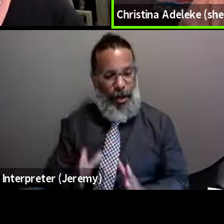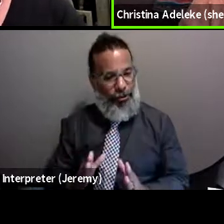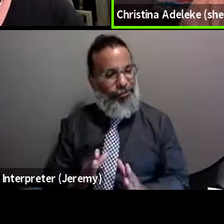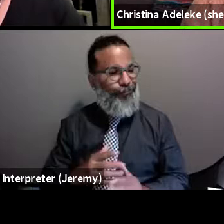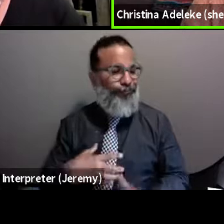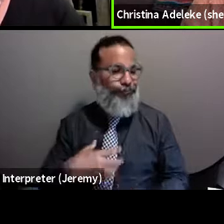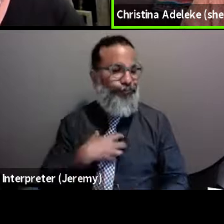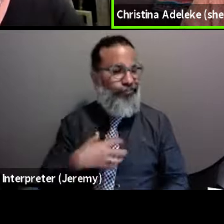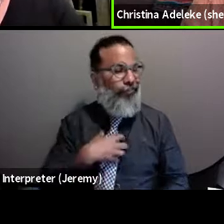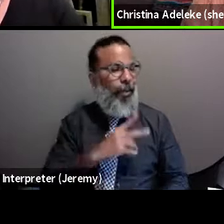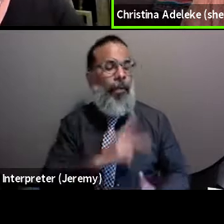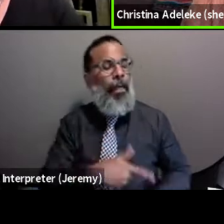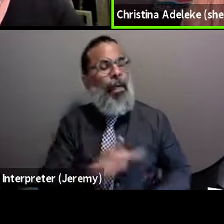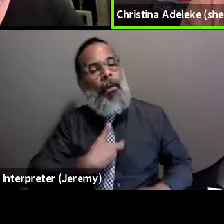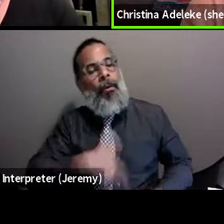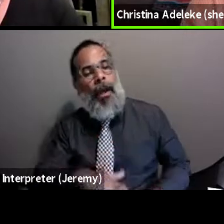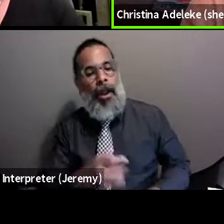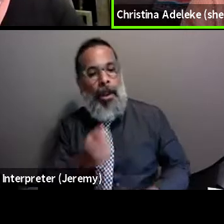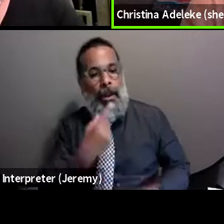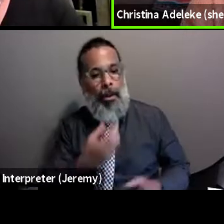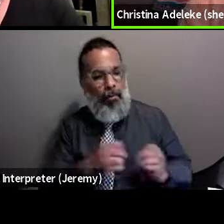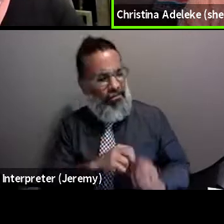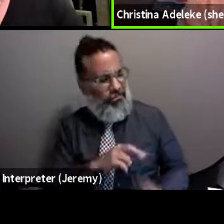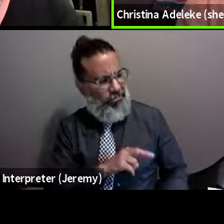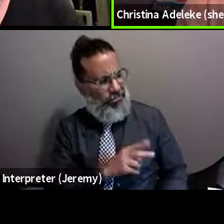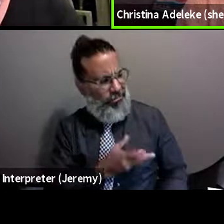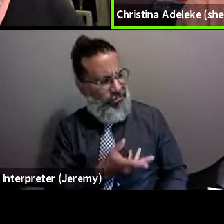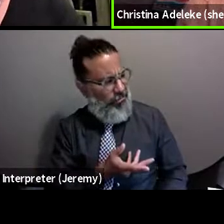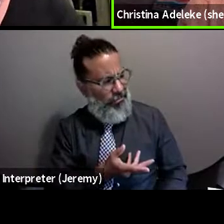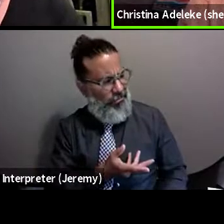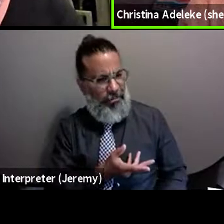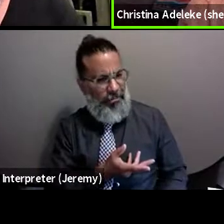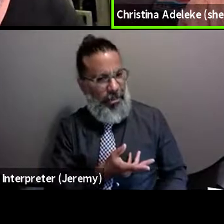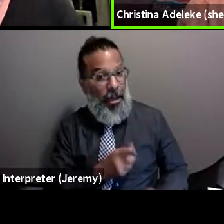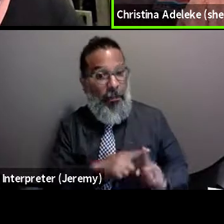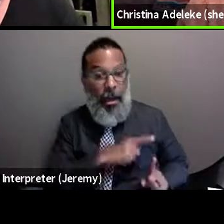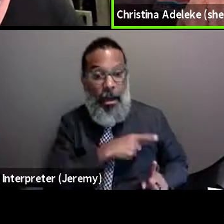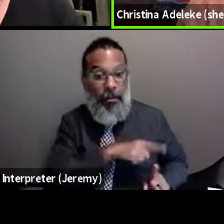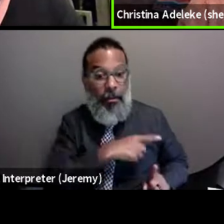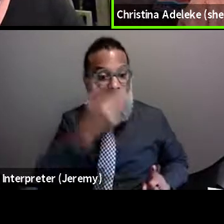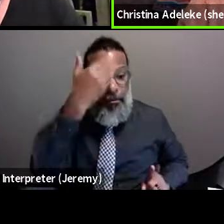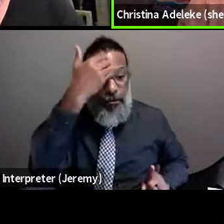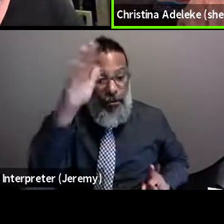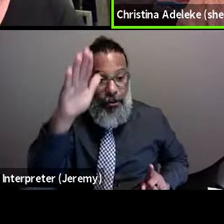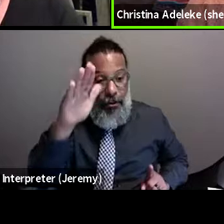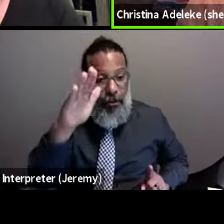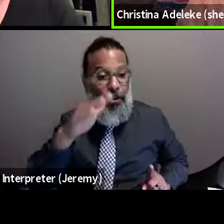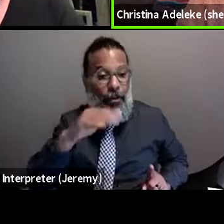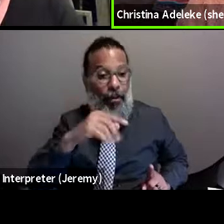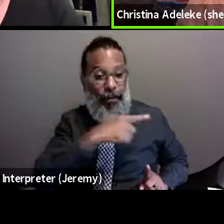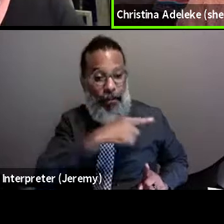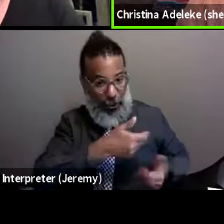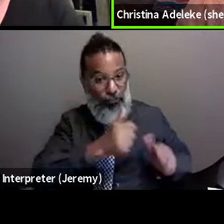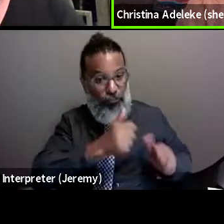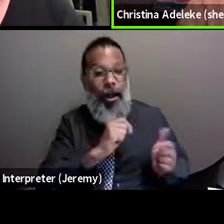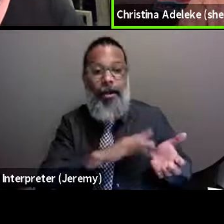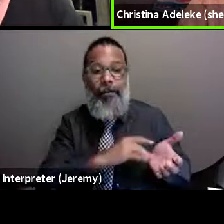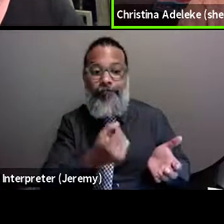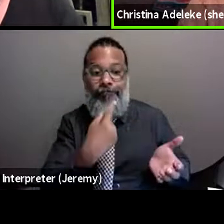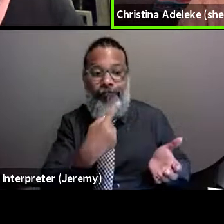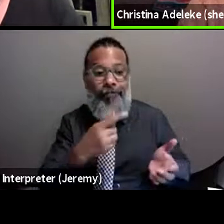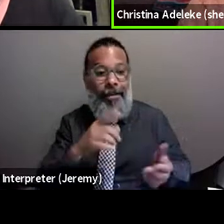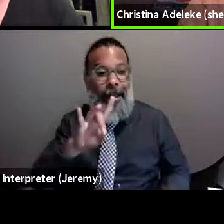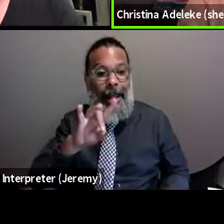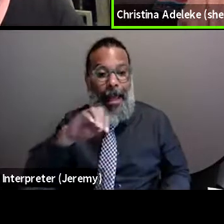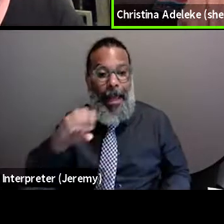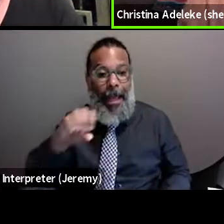and how that's problematic. But they may not know that they may have tried a HIV medication in the 80s that didn't drive